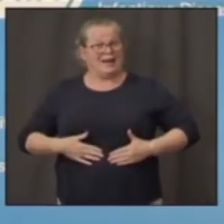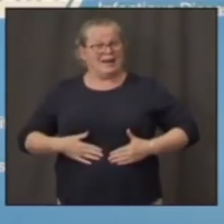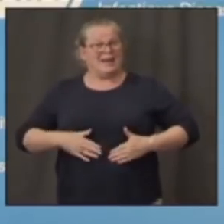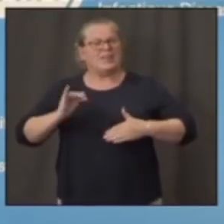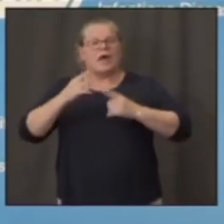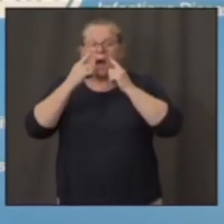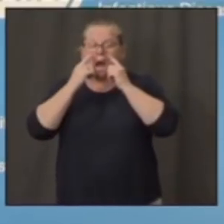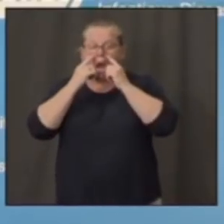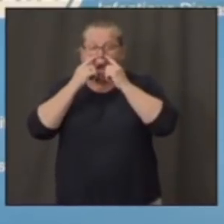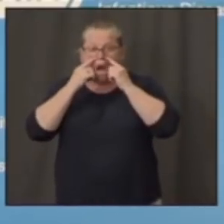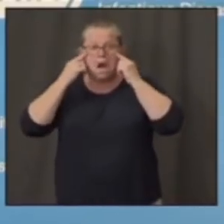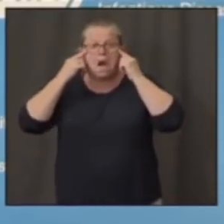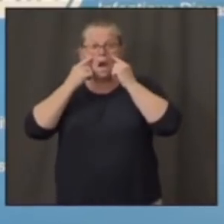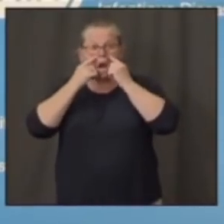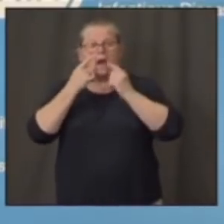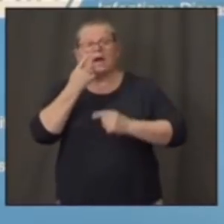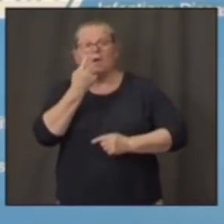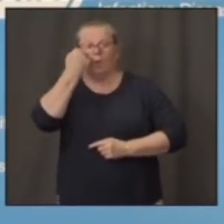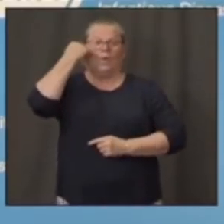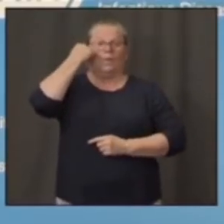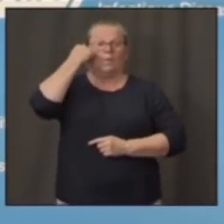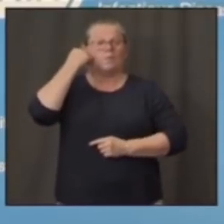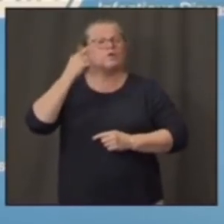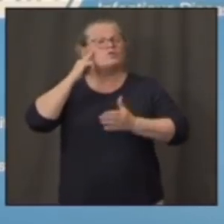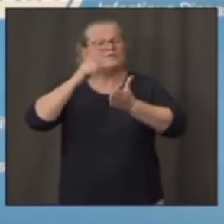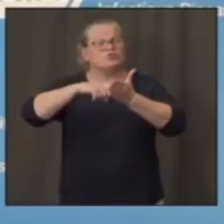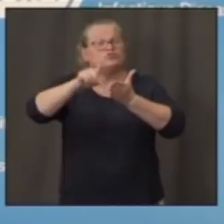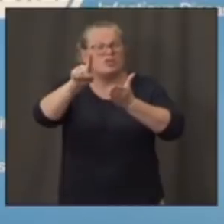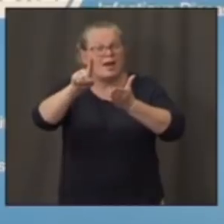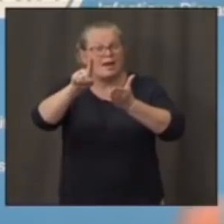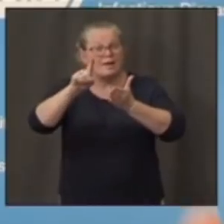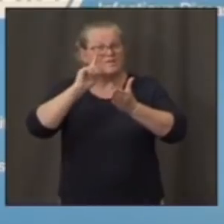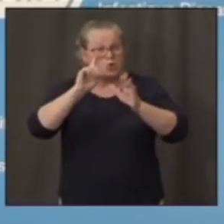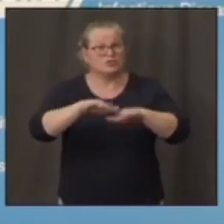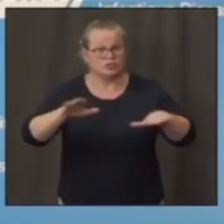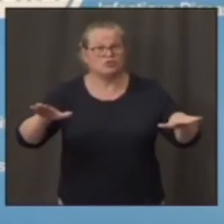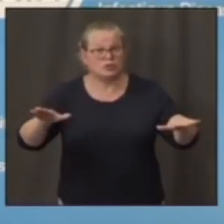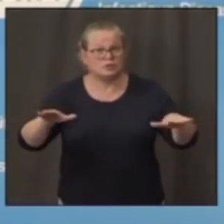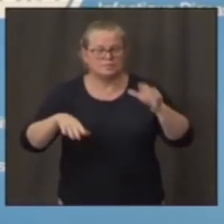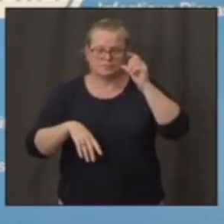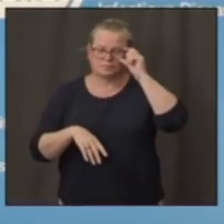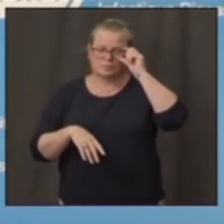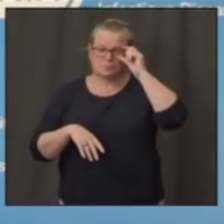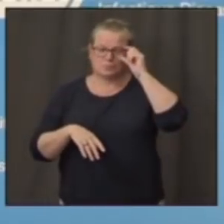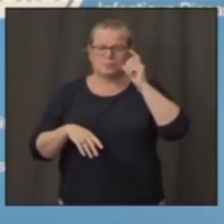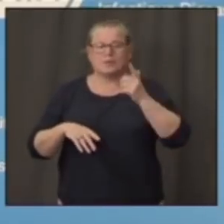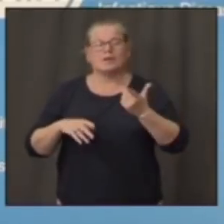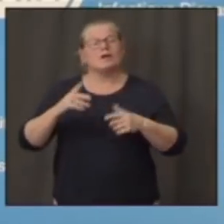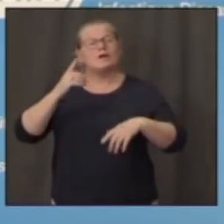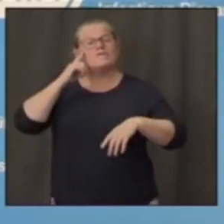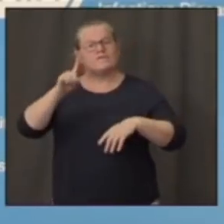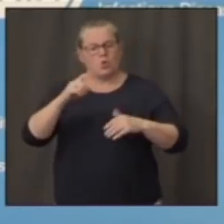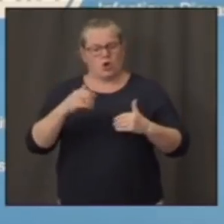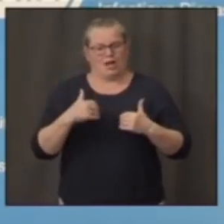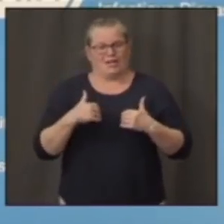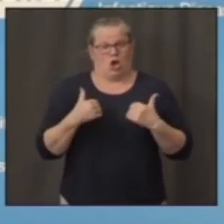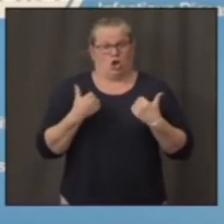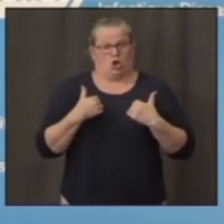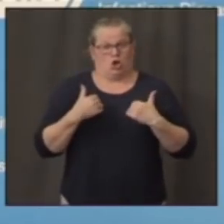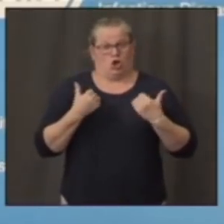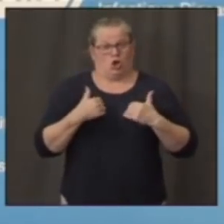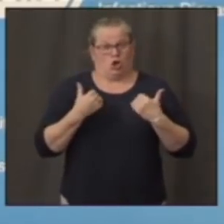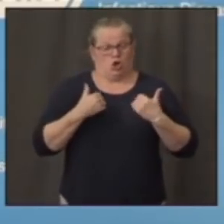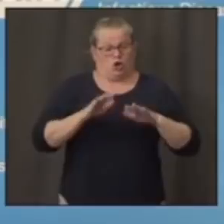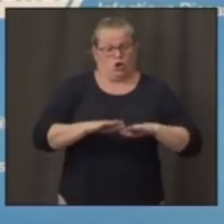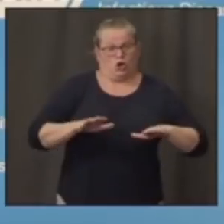more times amount of virus in the nasopharynx of younger children compared to the older children.